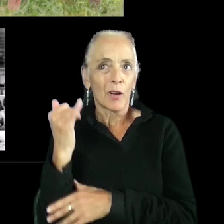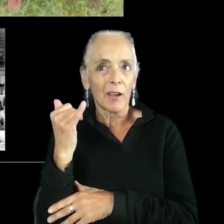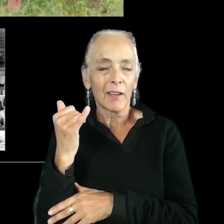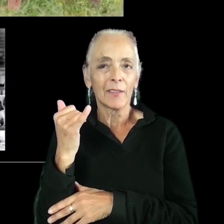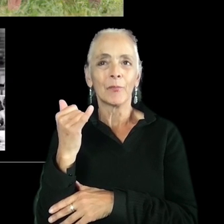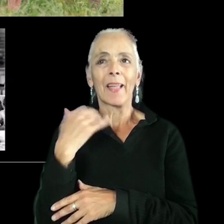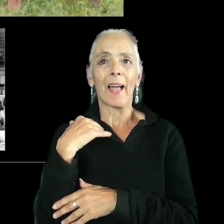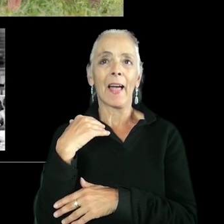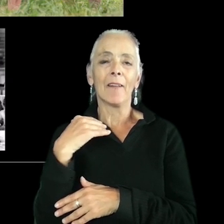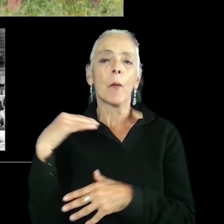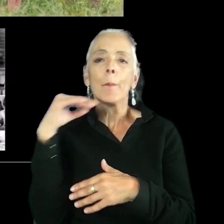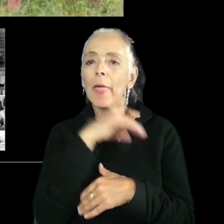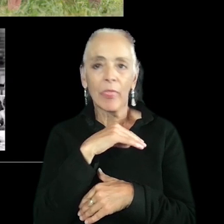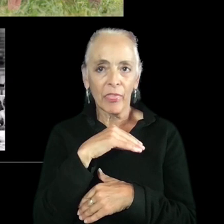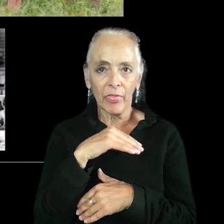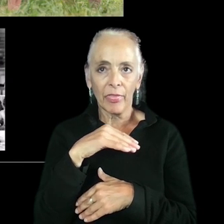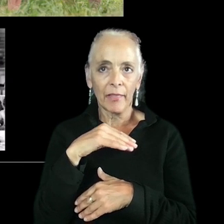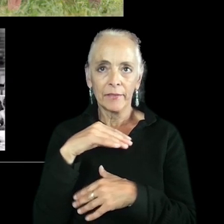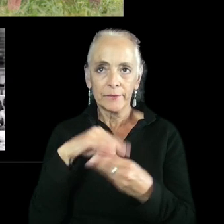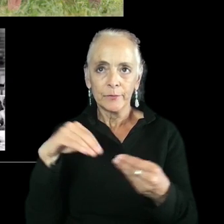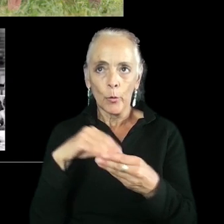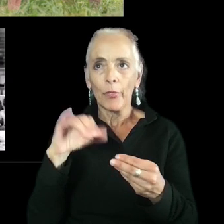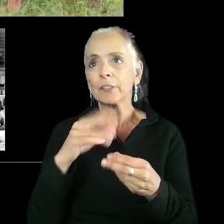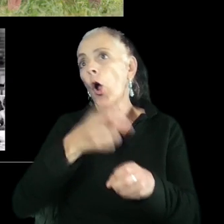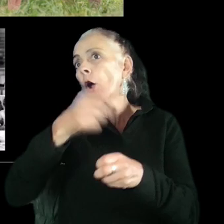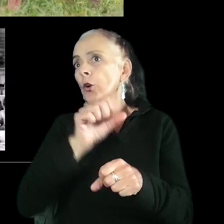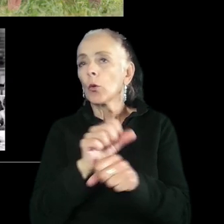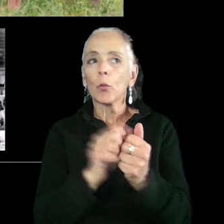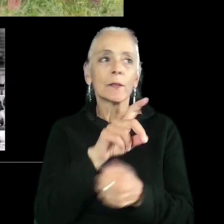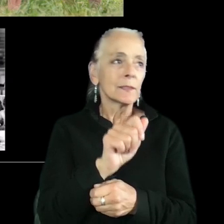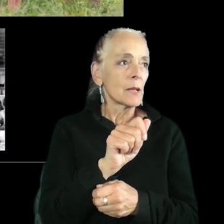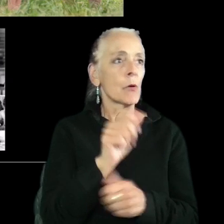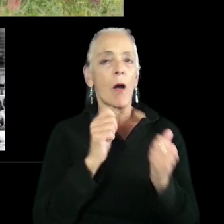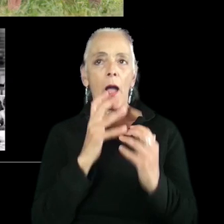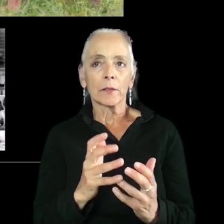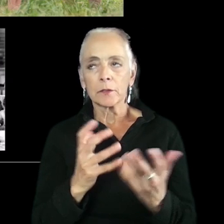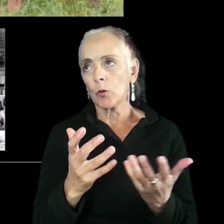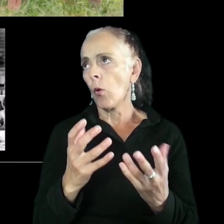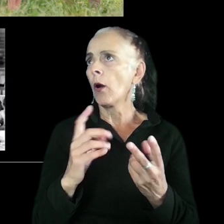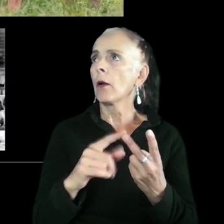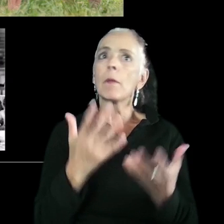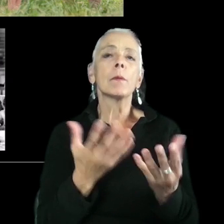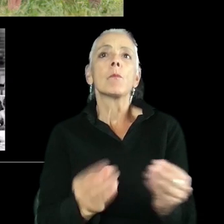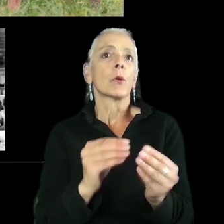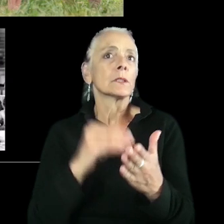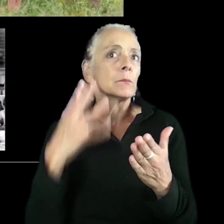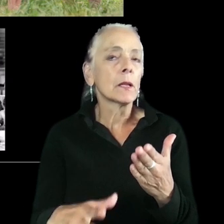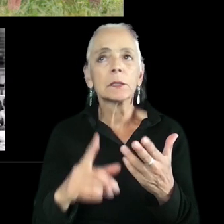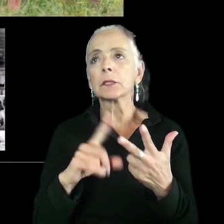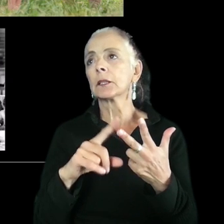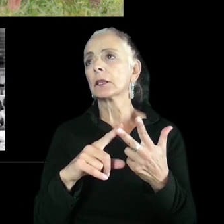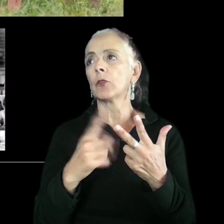that it can be harder to work with a disabled actor or talent or that it's more expensive or that